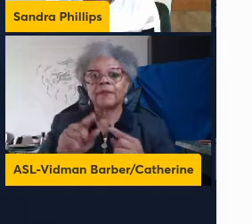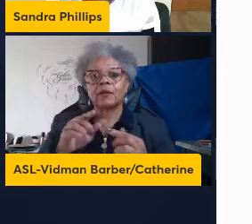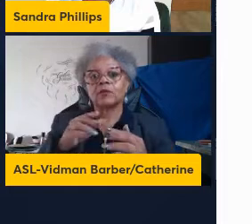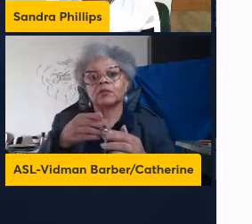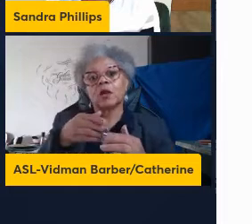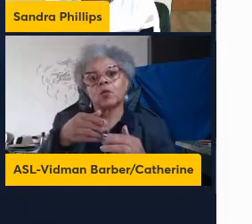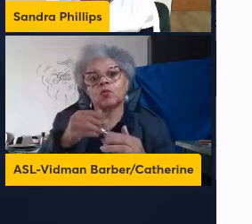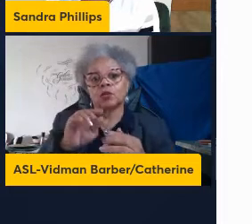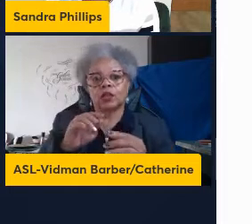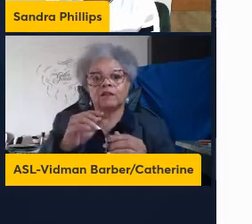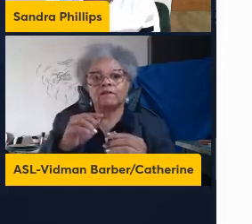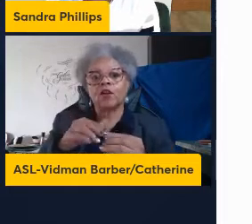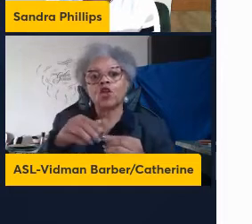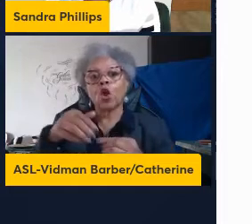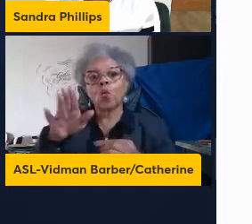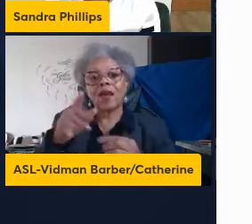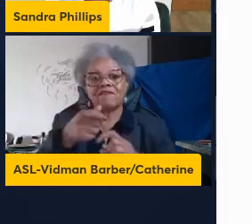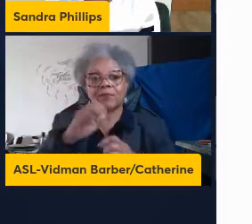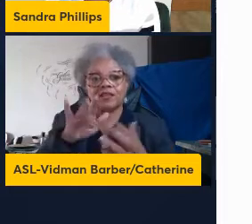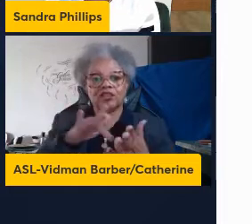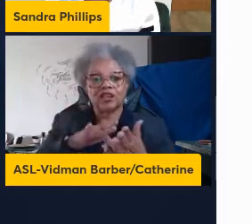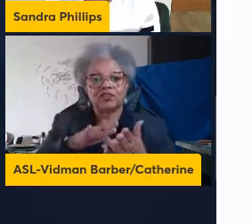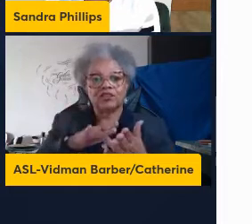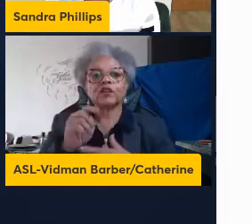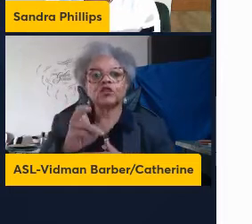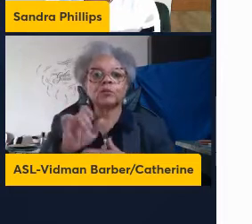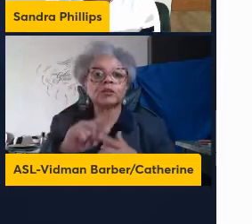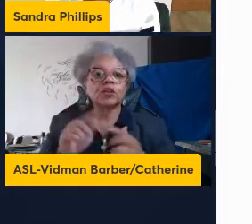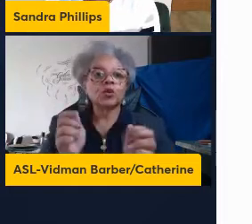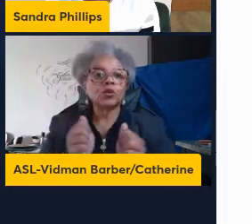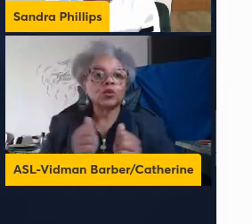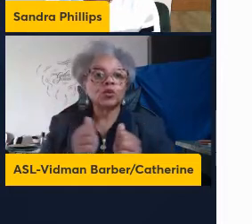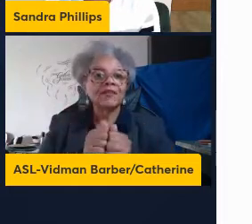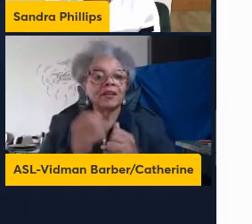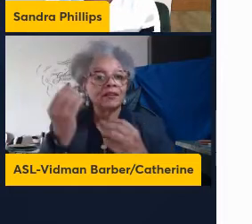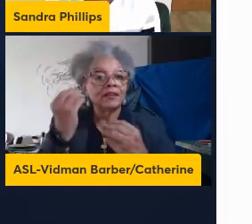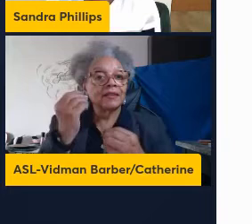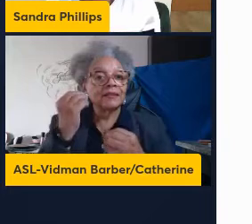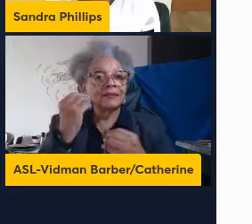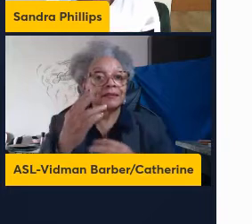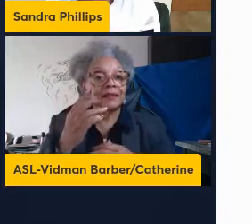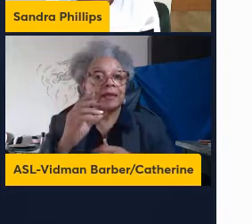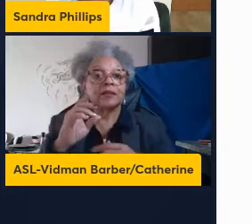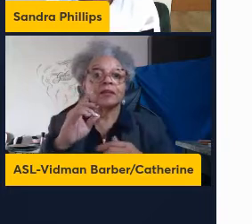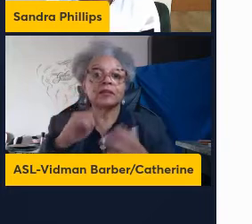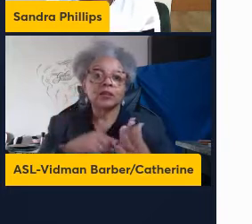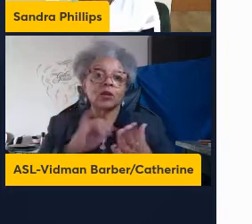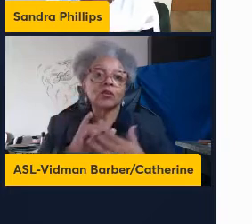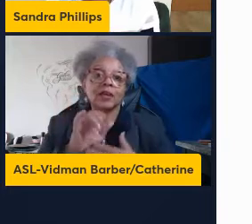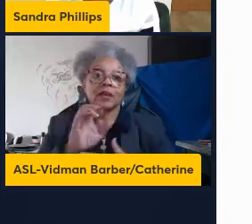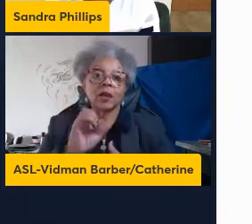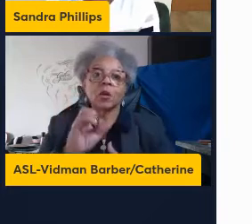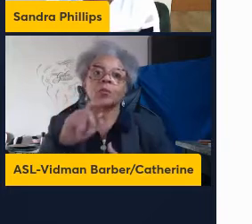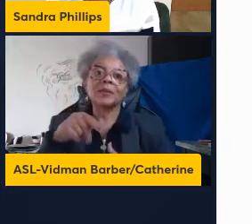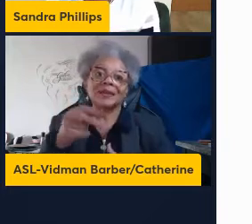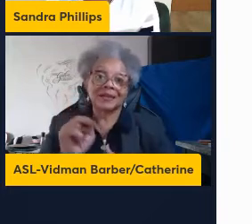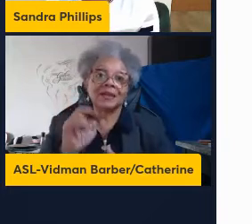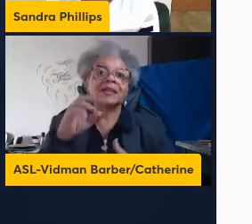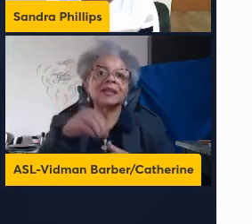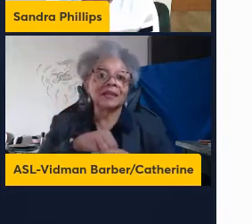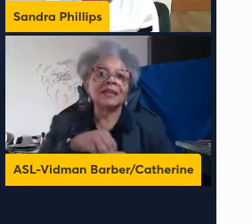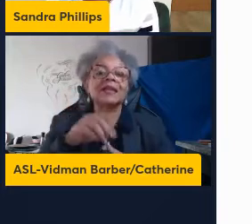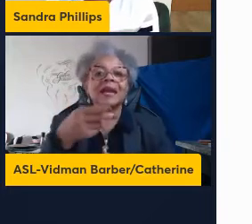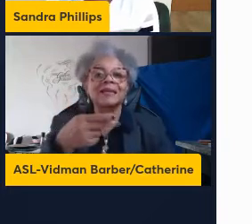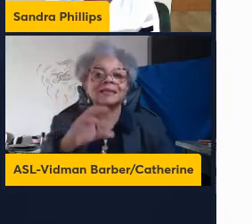the center of the tumor. So altogether, those data seem to suggest that OPN is implicated in HCC, but we need to